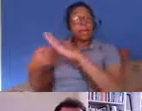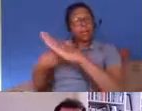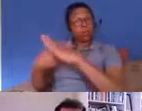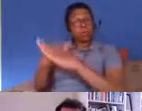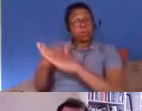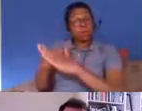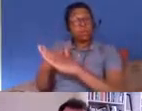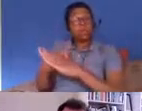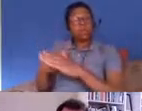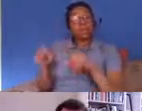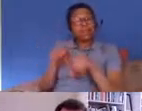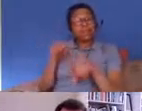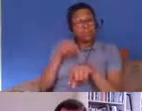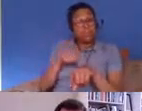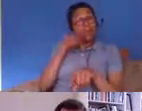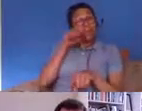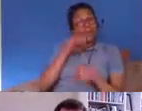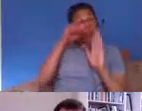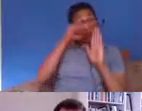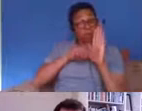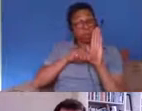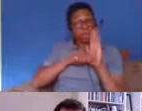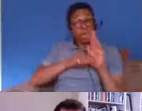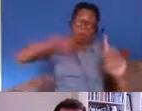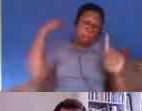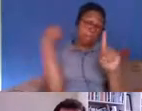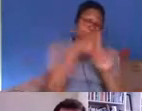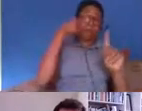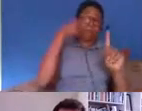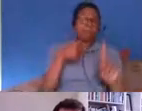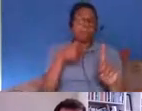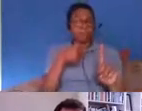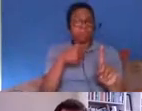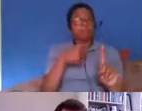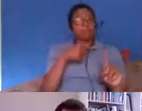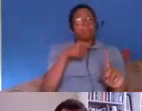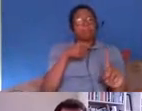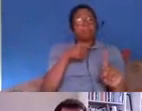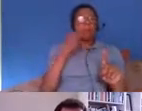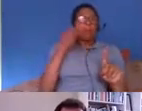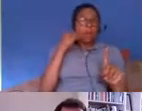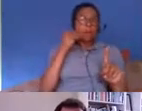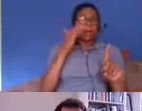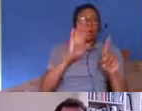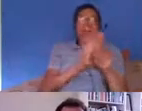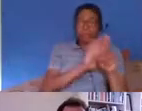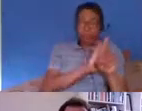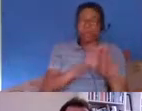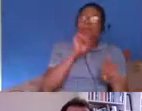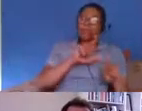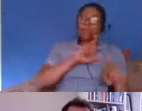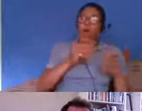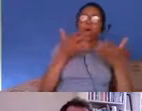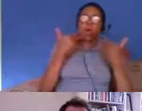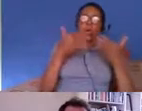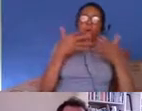long-term residents and that was one of the reasons for um the windrush scandal kind of bubbling up to the surface so